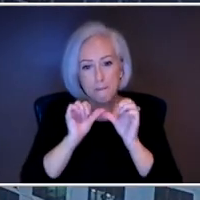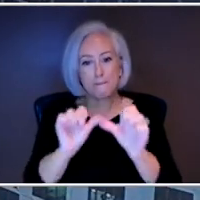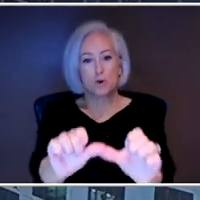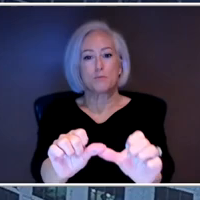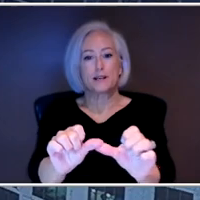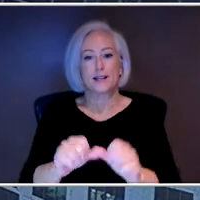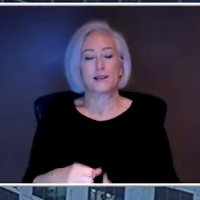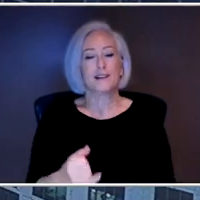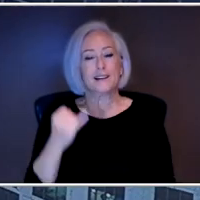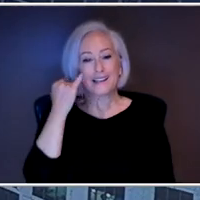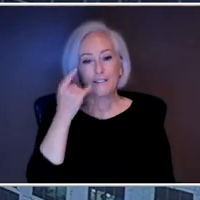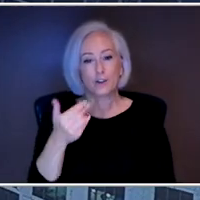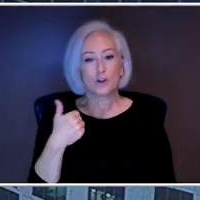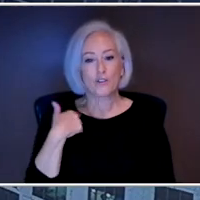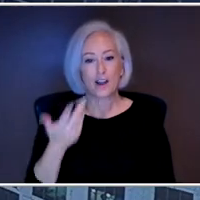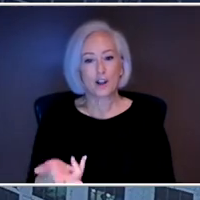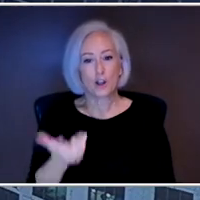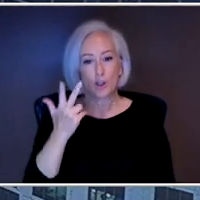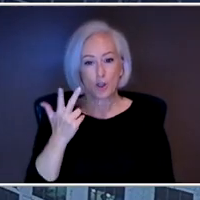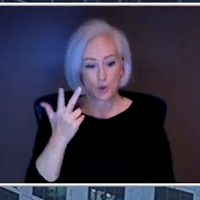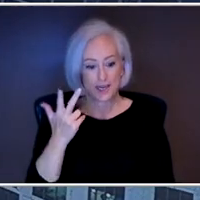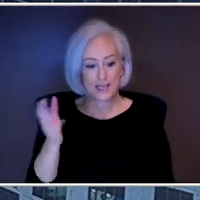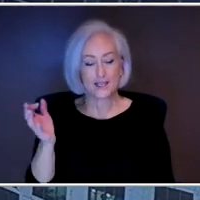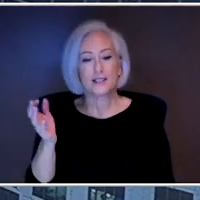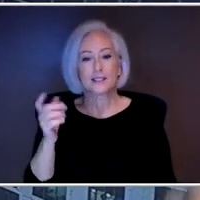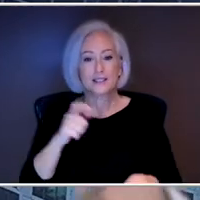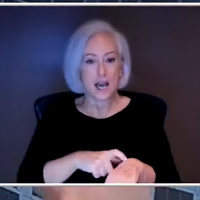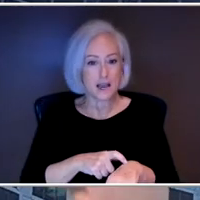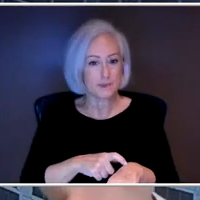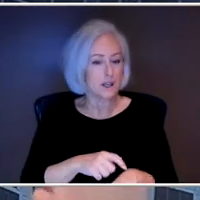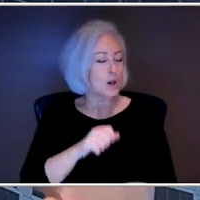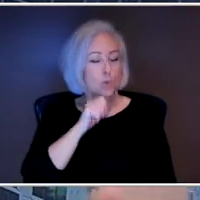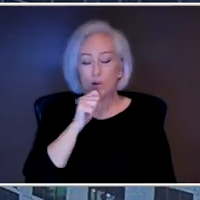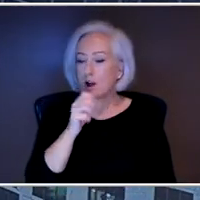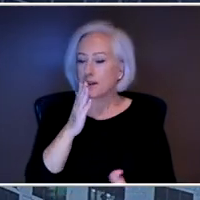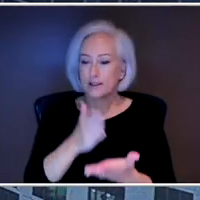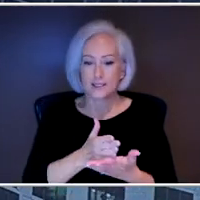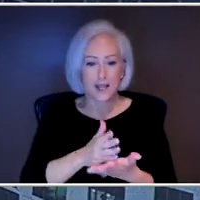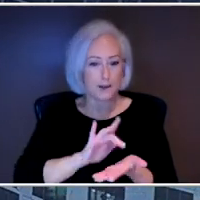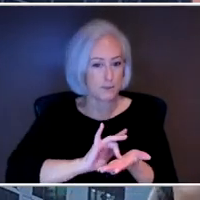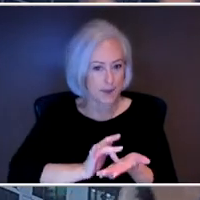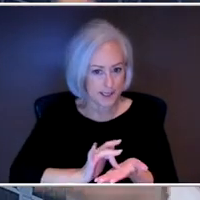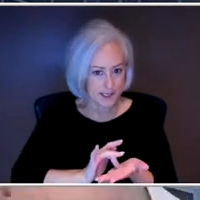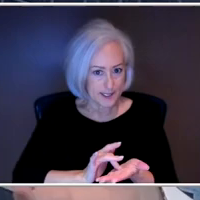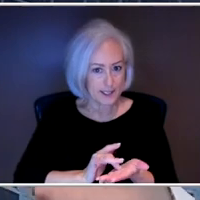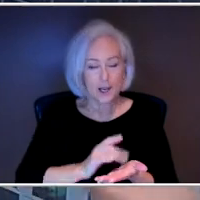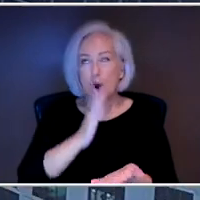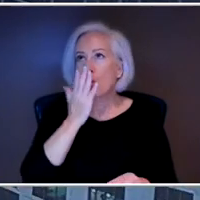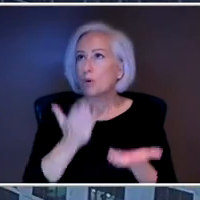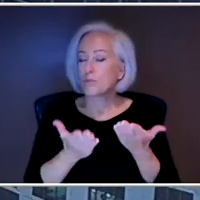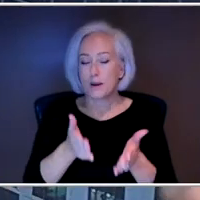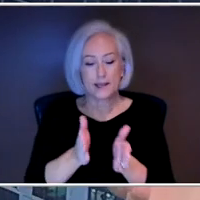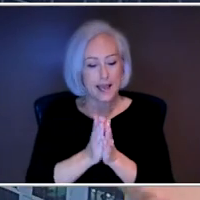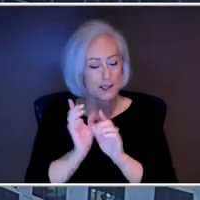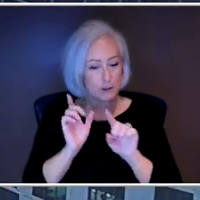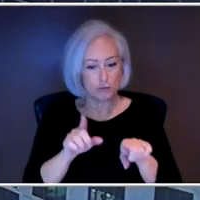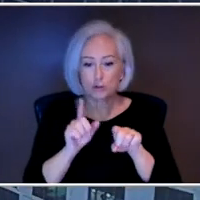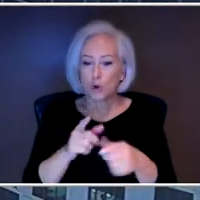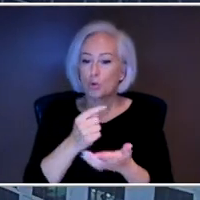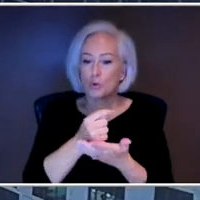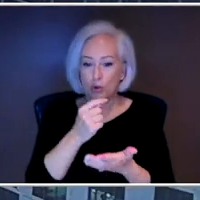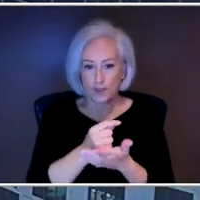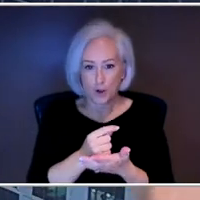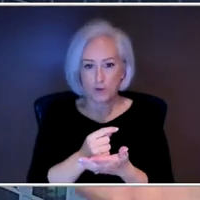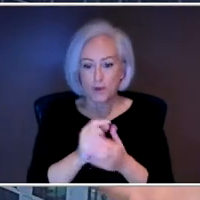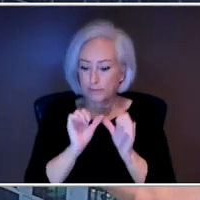major depressive episodes in your lifetime, we're probably not going to take you off medications. We're probably going to have you in some form of therapy lifelong at that point. So if you've had less than that, we